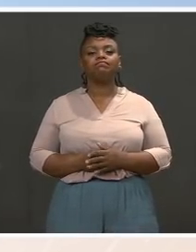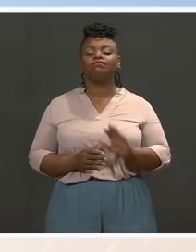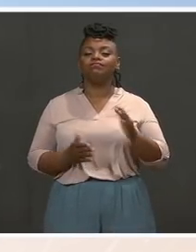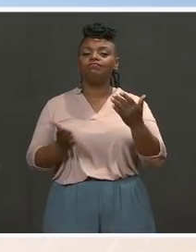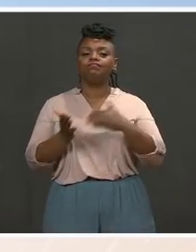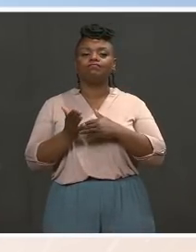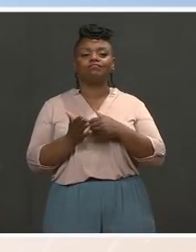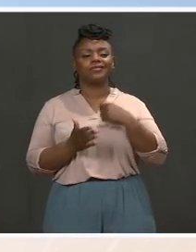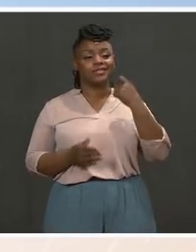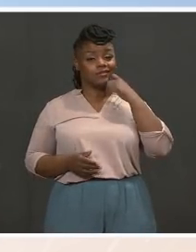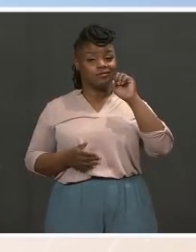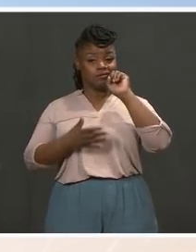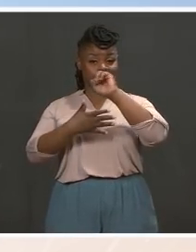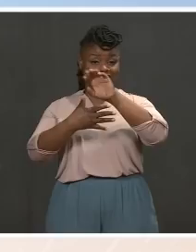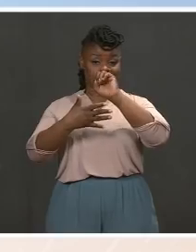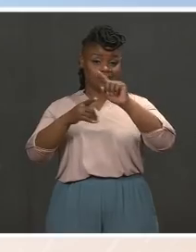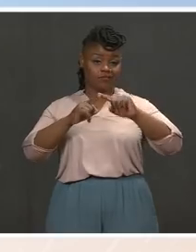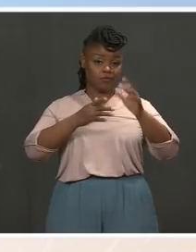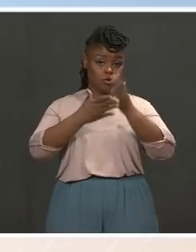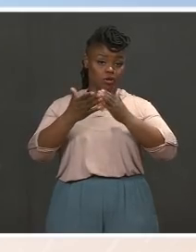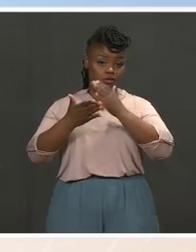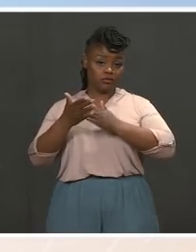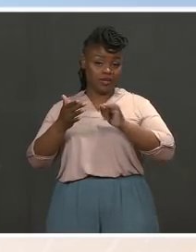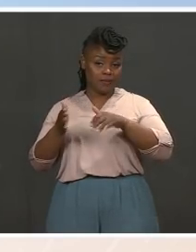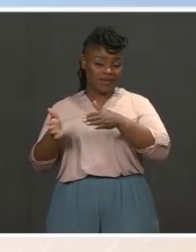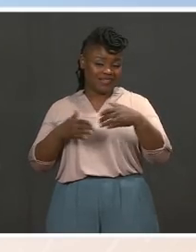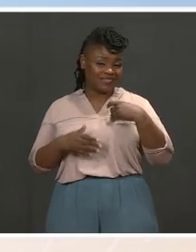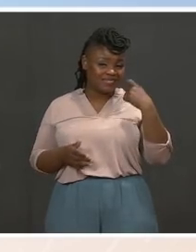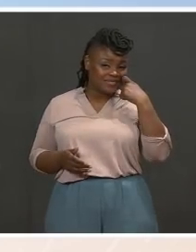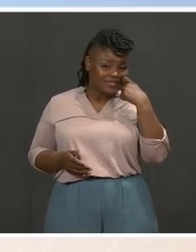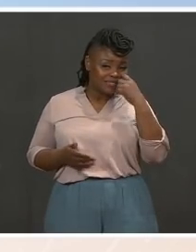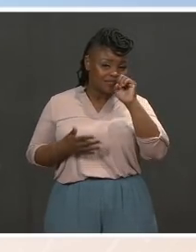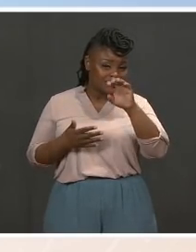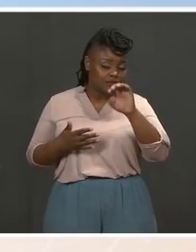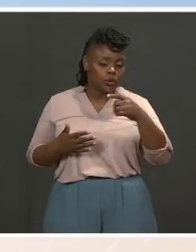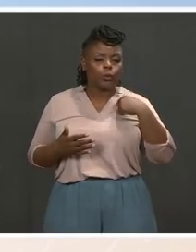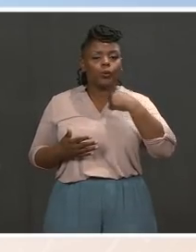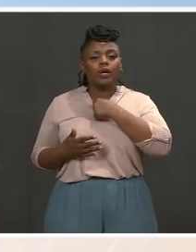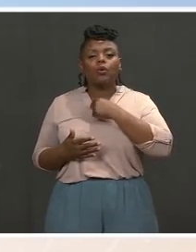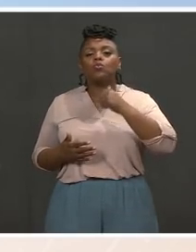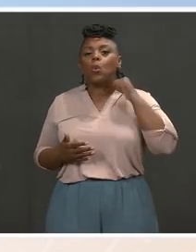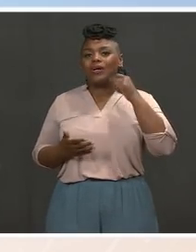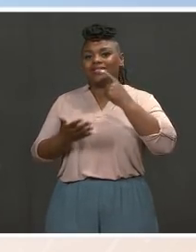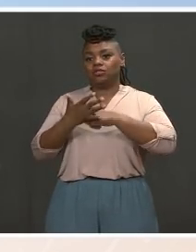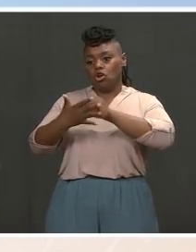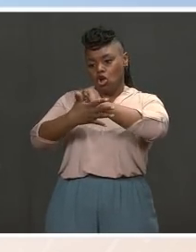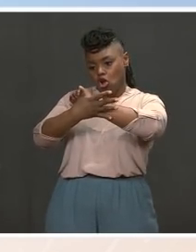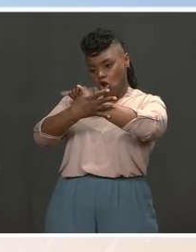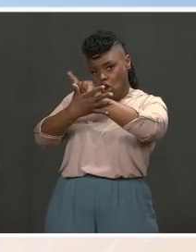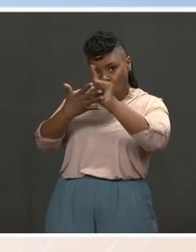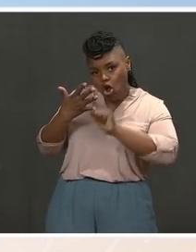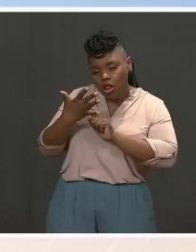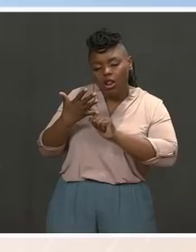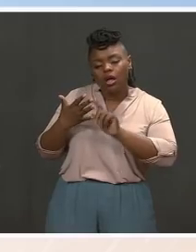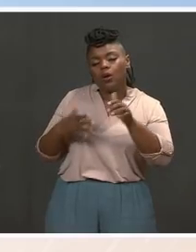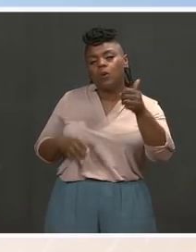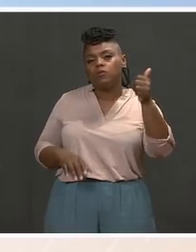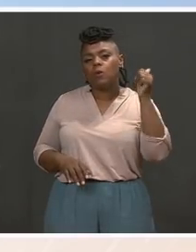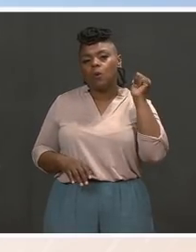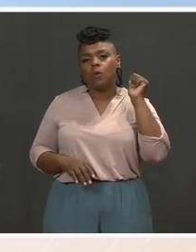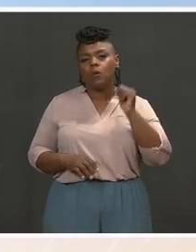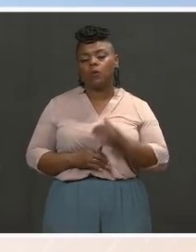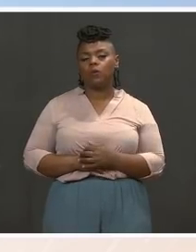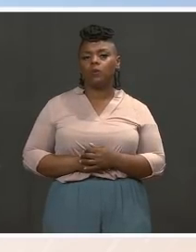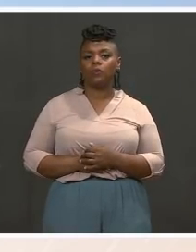out, all of which may not — will not be in a speech next week, right? This is big, big components of his agenda that he talked about on the campaign trail.